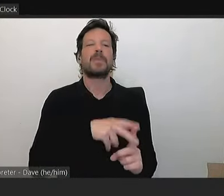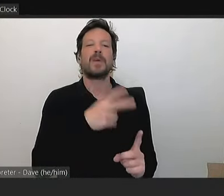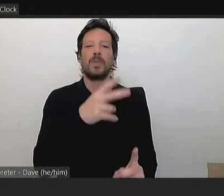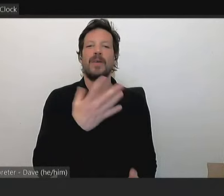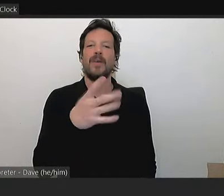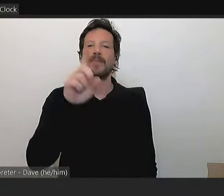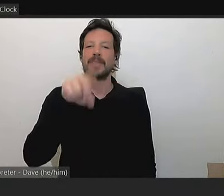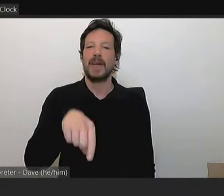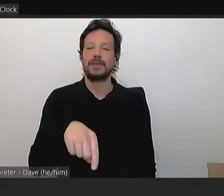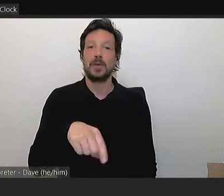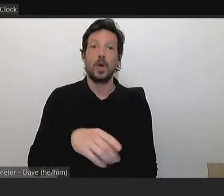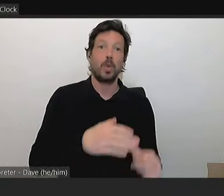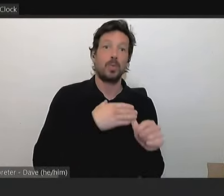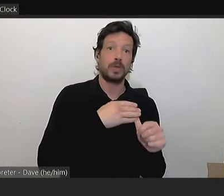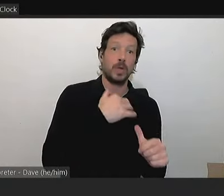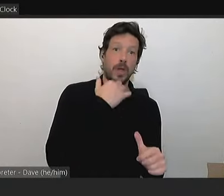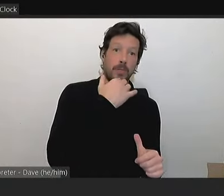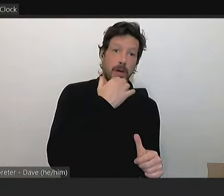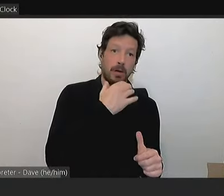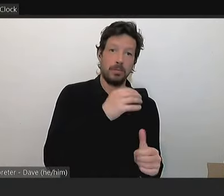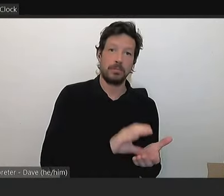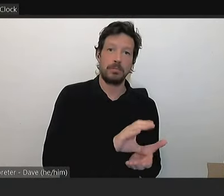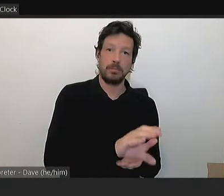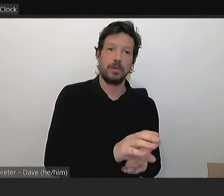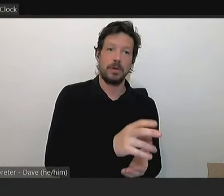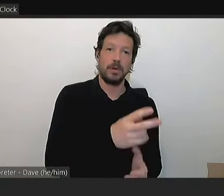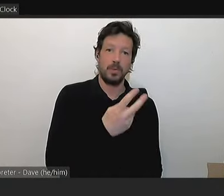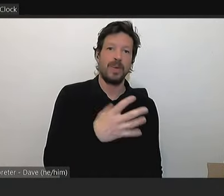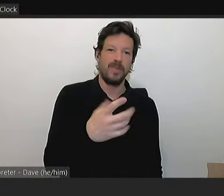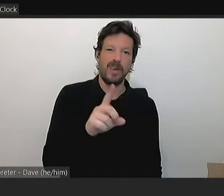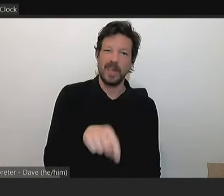amount we funded water watch was 25,000.